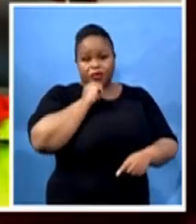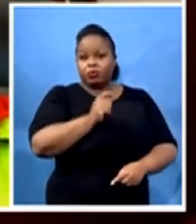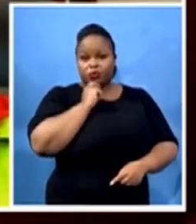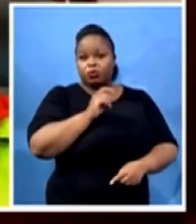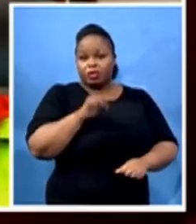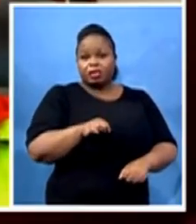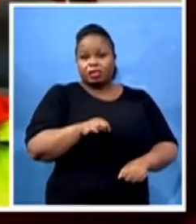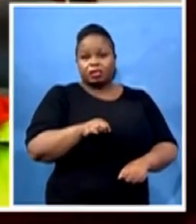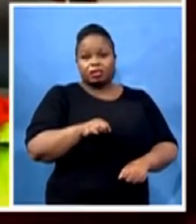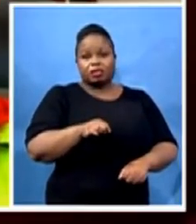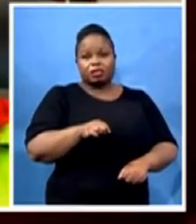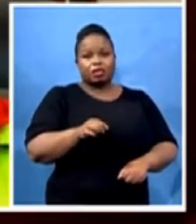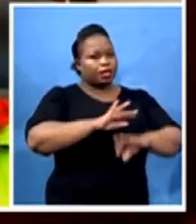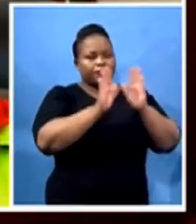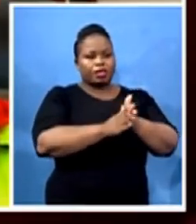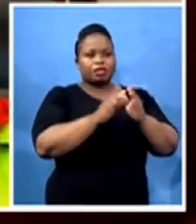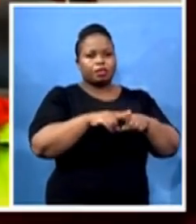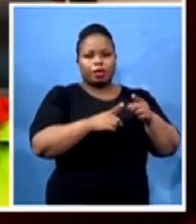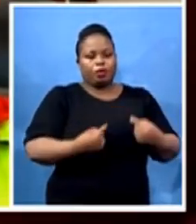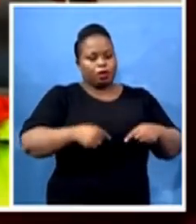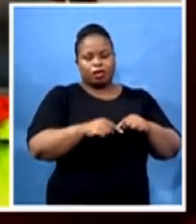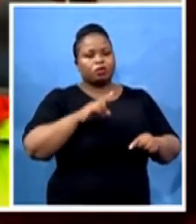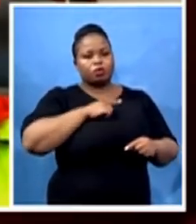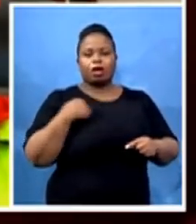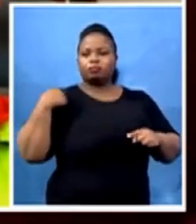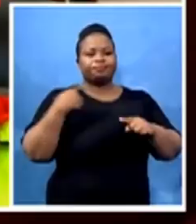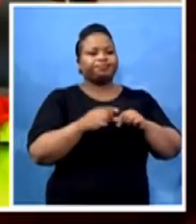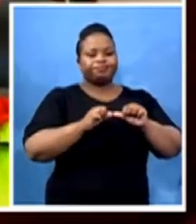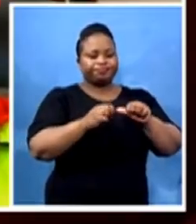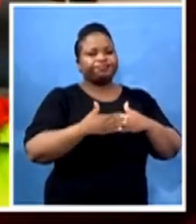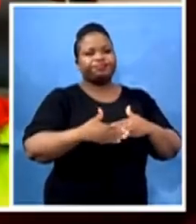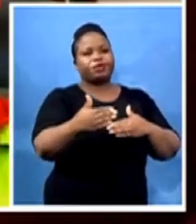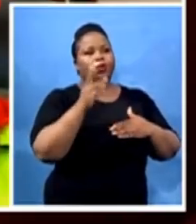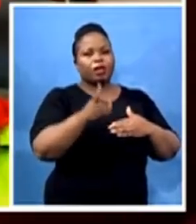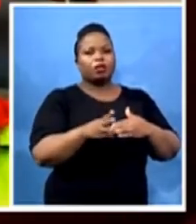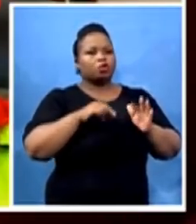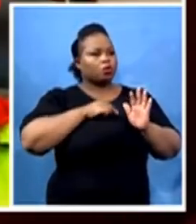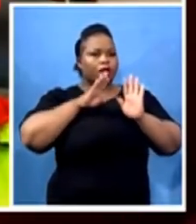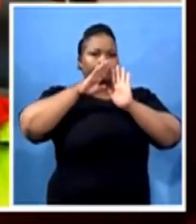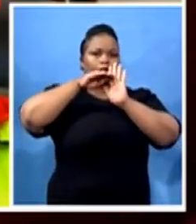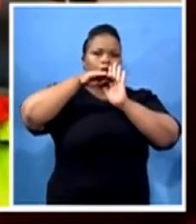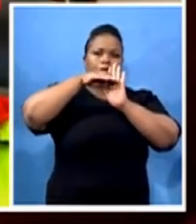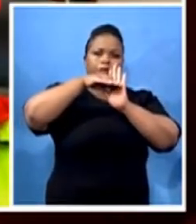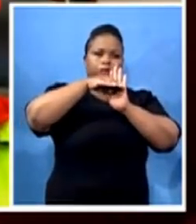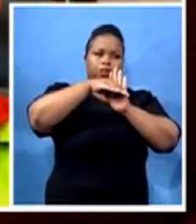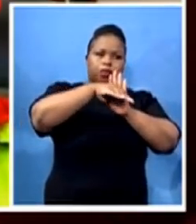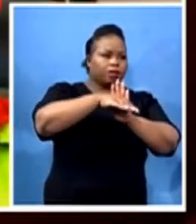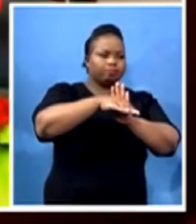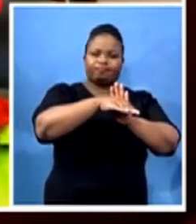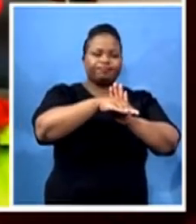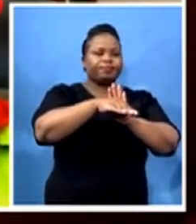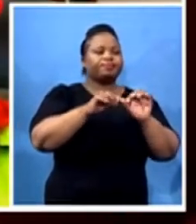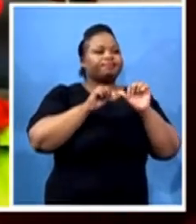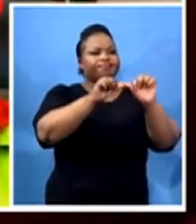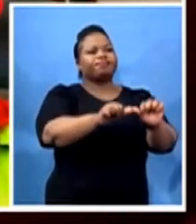be around for a long time. It's, you know, and flattening the curve is not one event. It is an ongoing process, but the pushback that you will